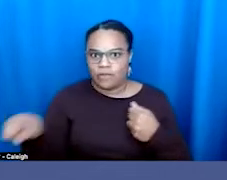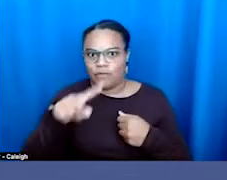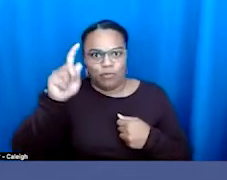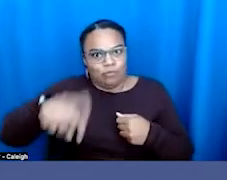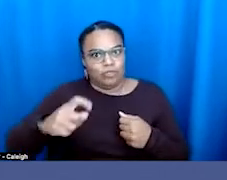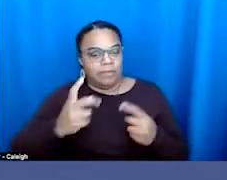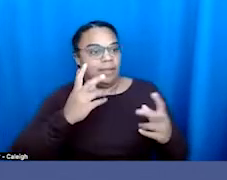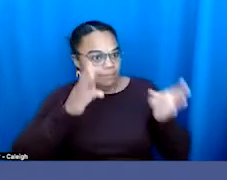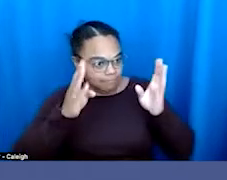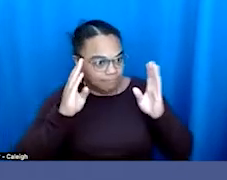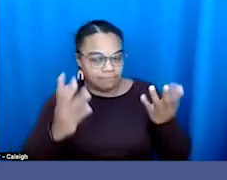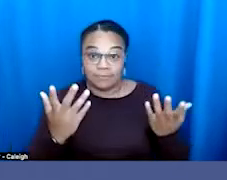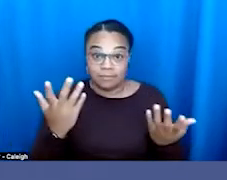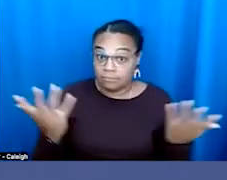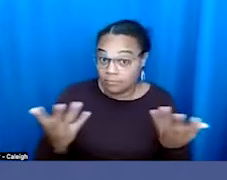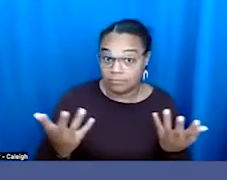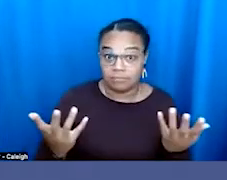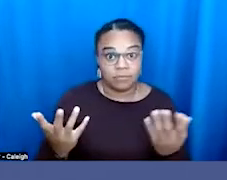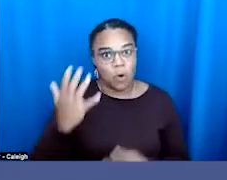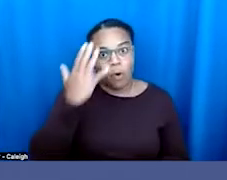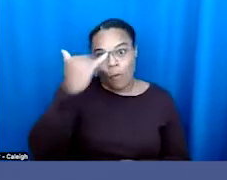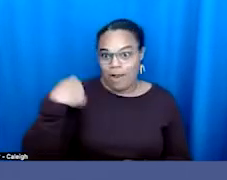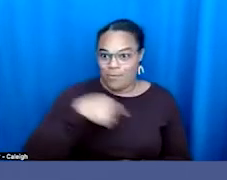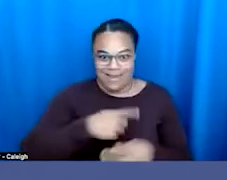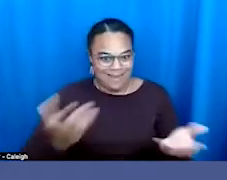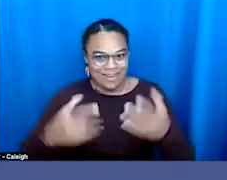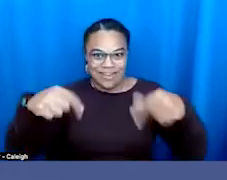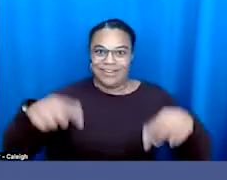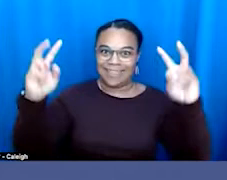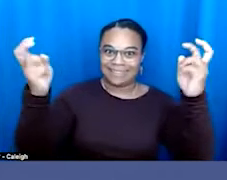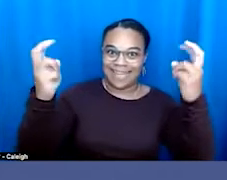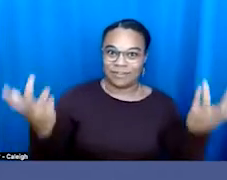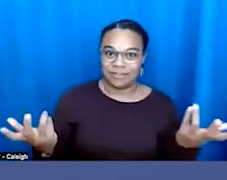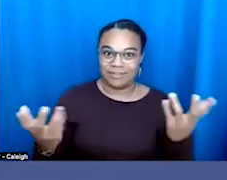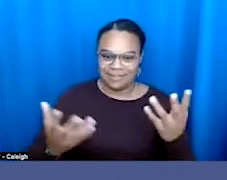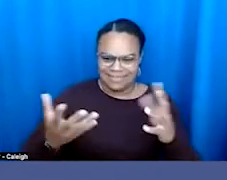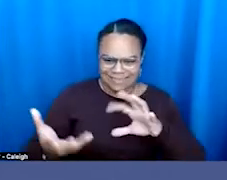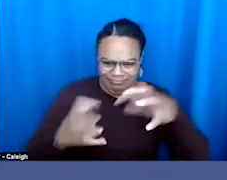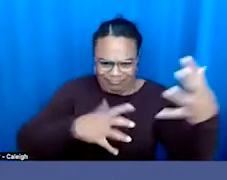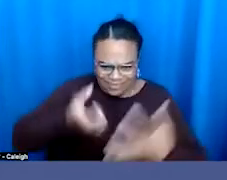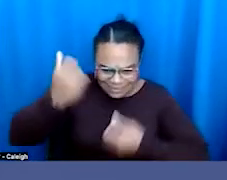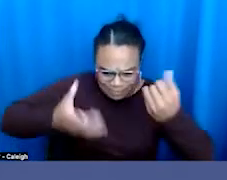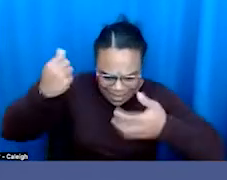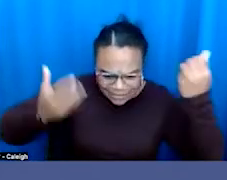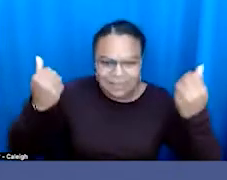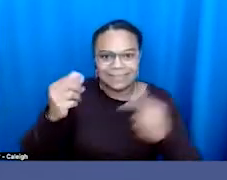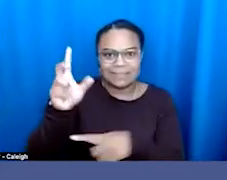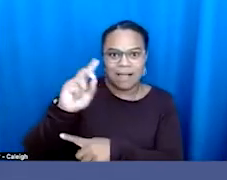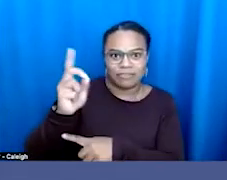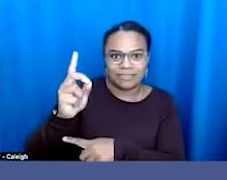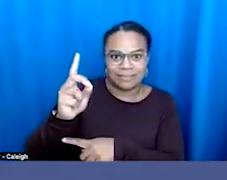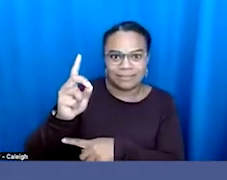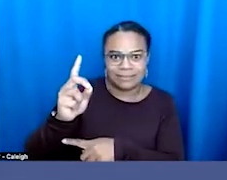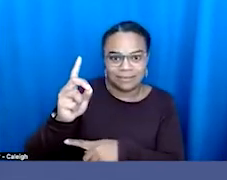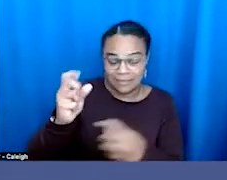here. It is the dismantling of democracy in very real ways and the collateral damage from